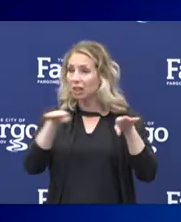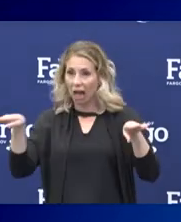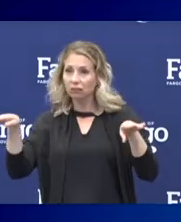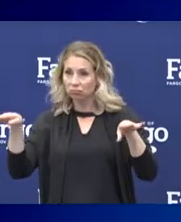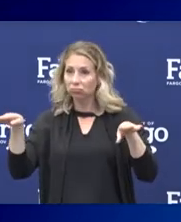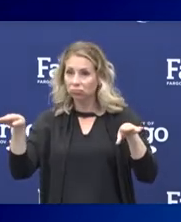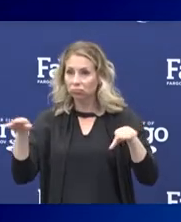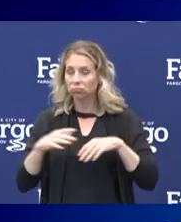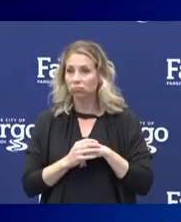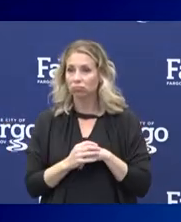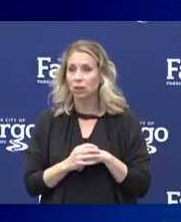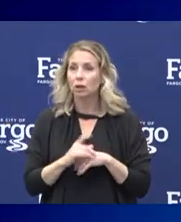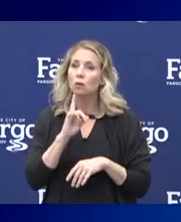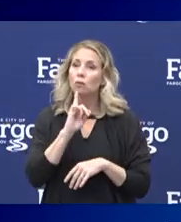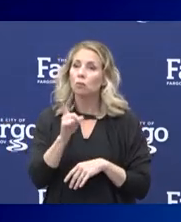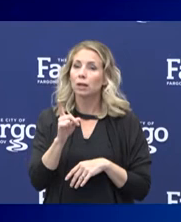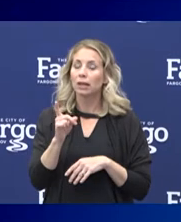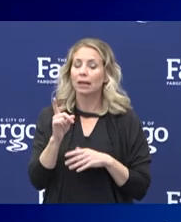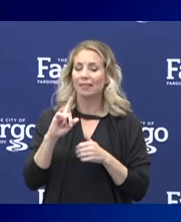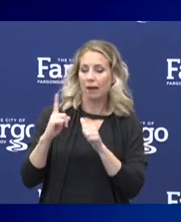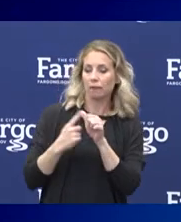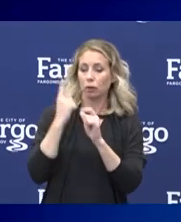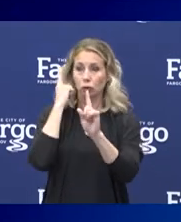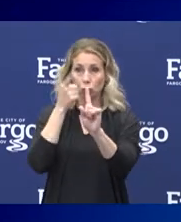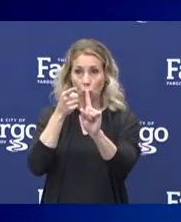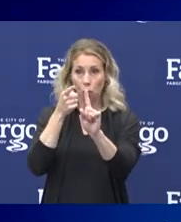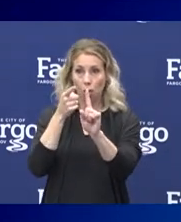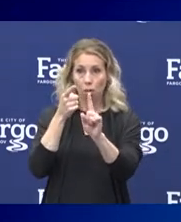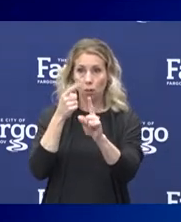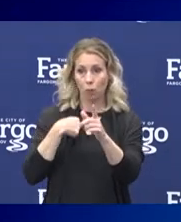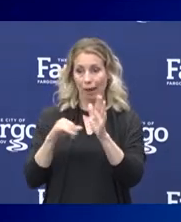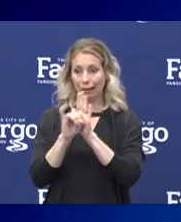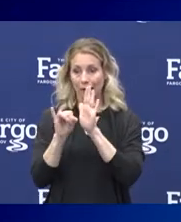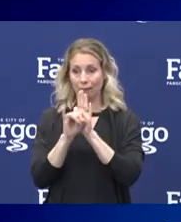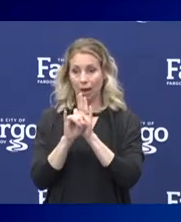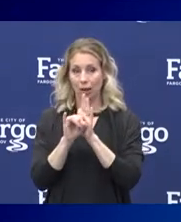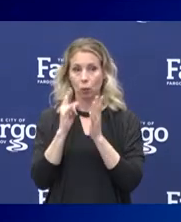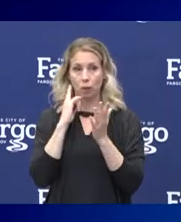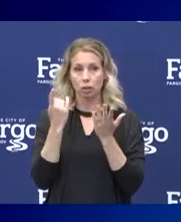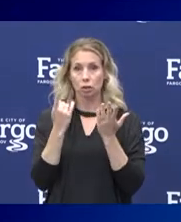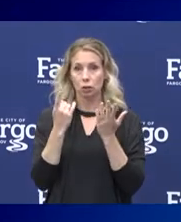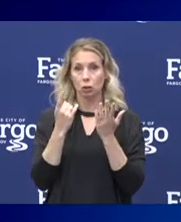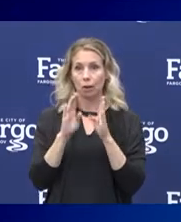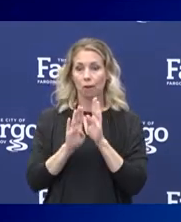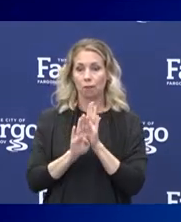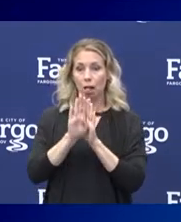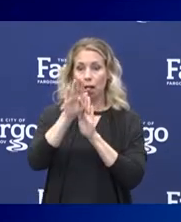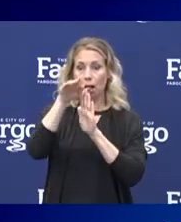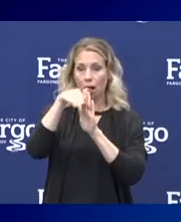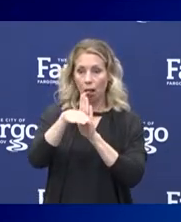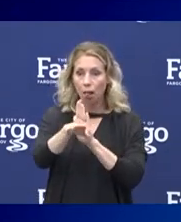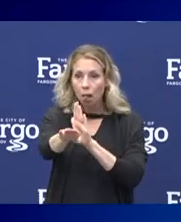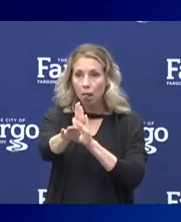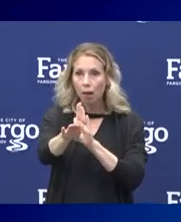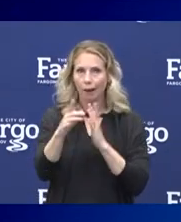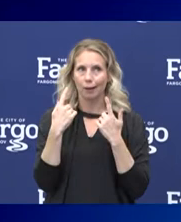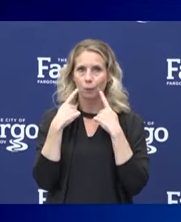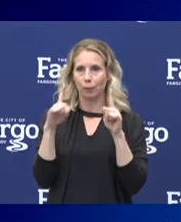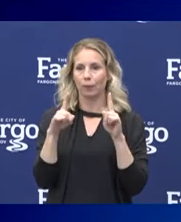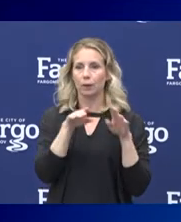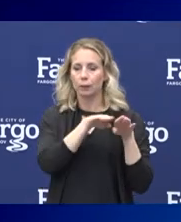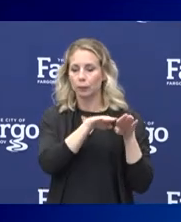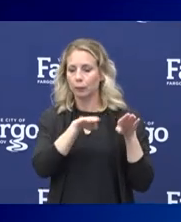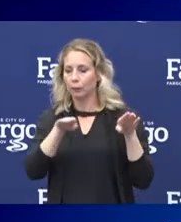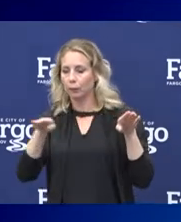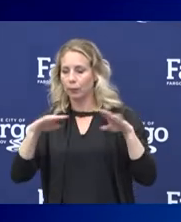really achieved the first goal that was identified pretty much everywhere, which was flattened the curve so that we do not have a surge in cases